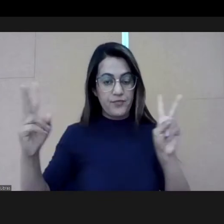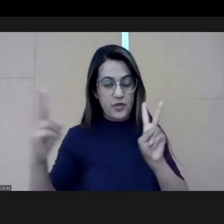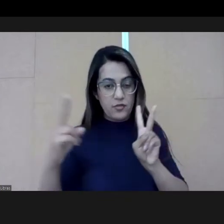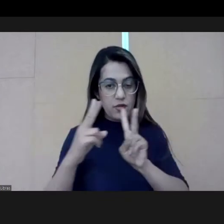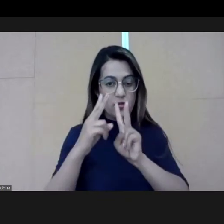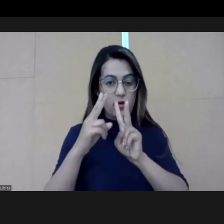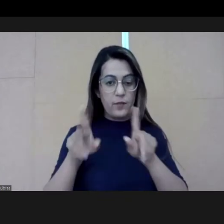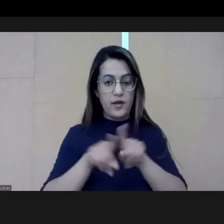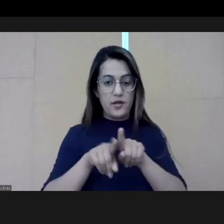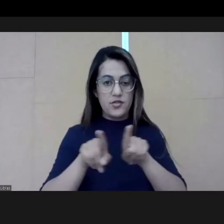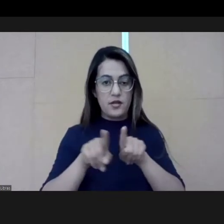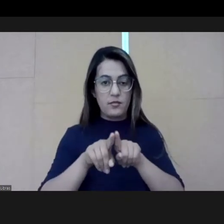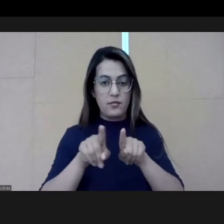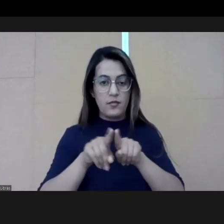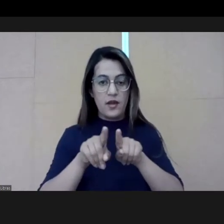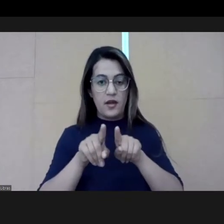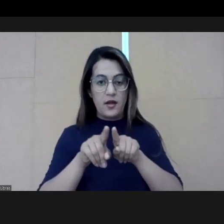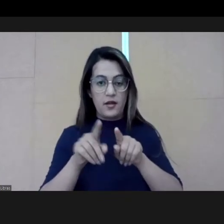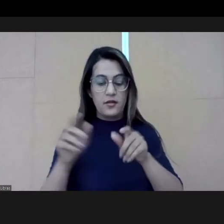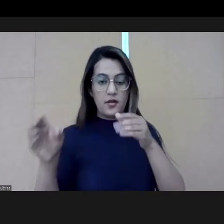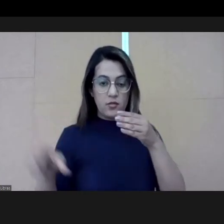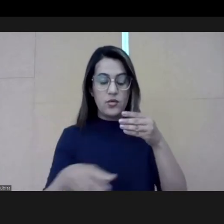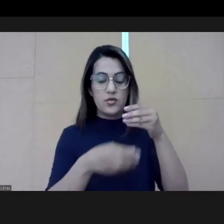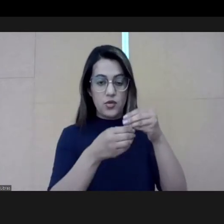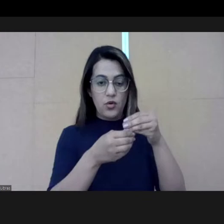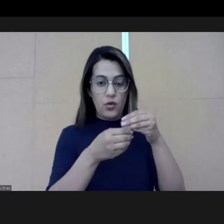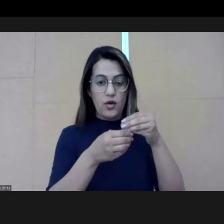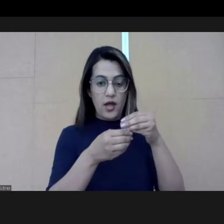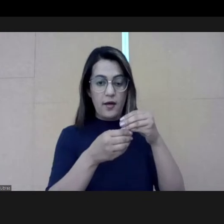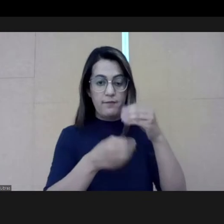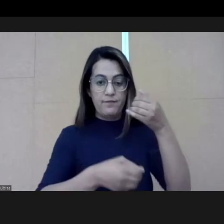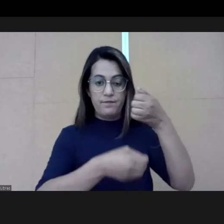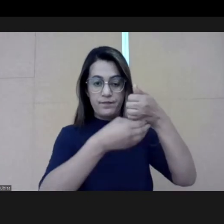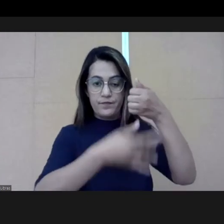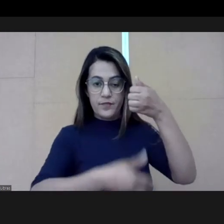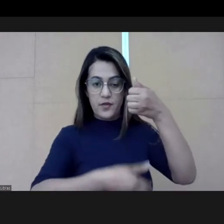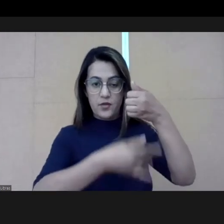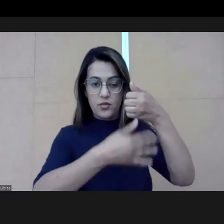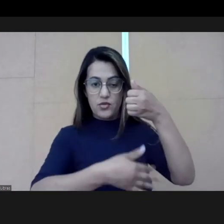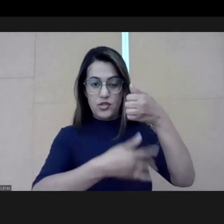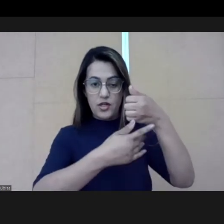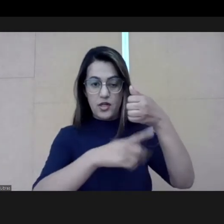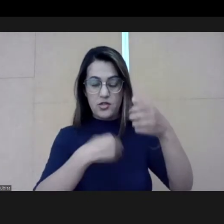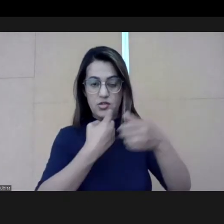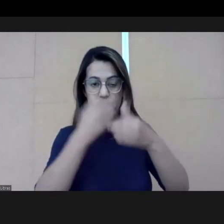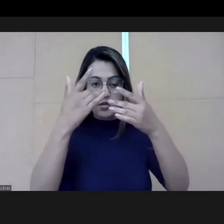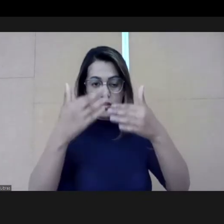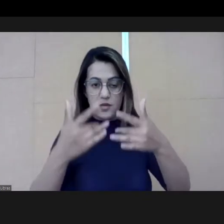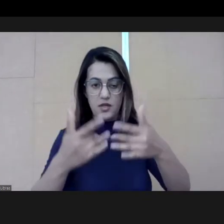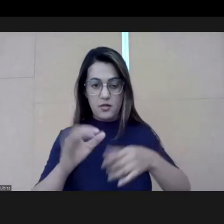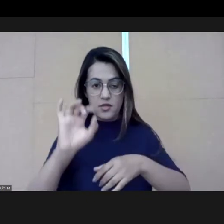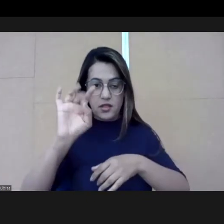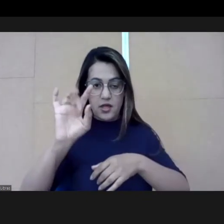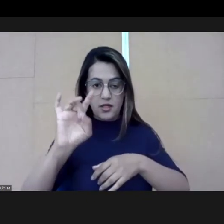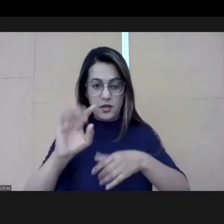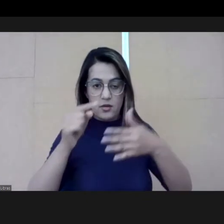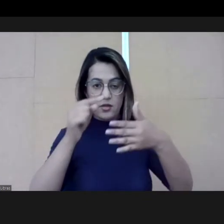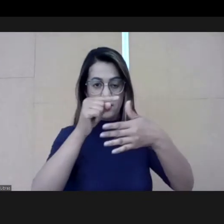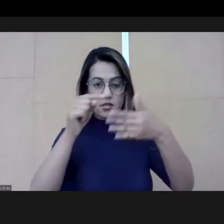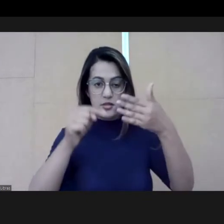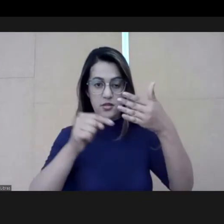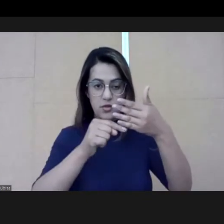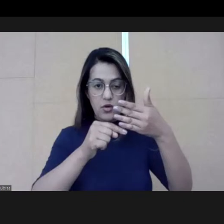So, we conducted meetings, virtual meetings. We have also in our repository. We can put this in our chat. We